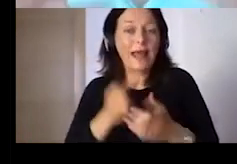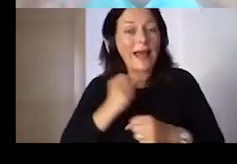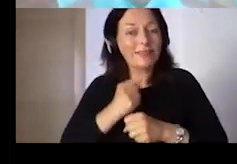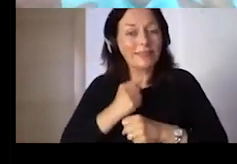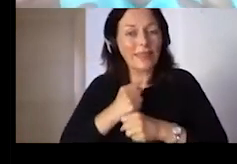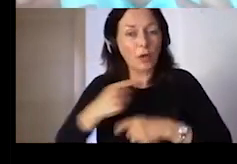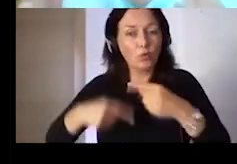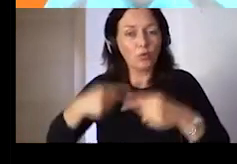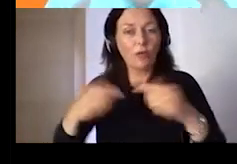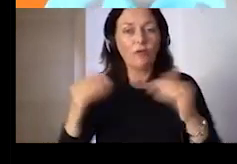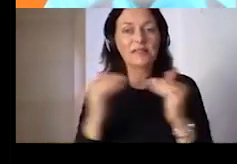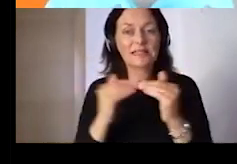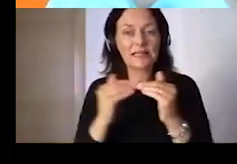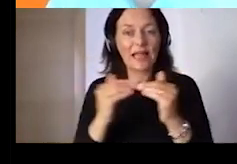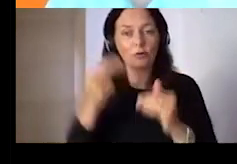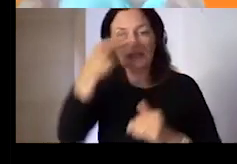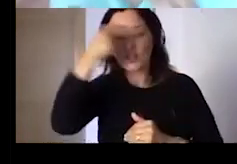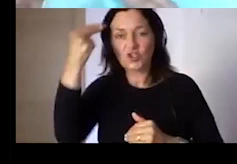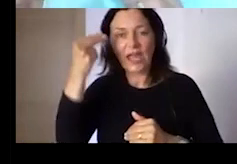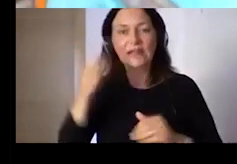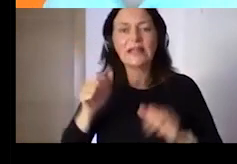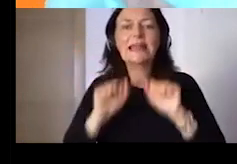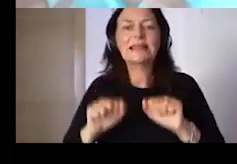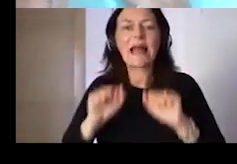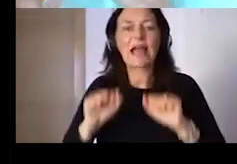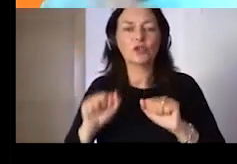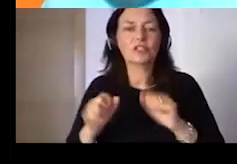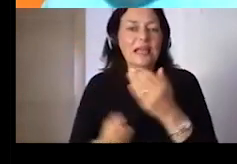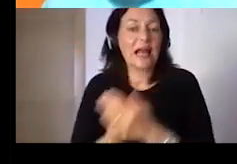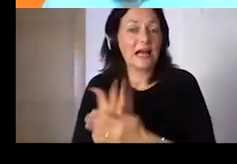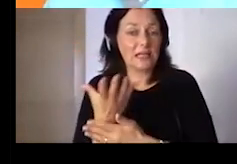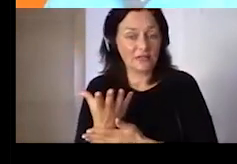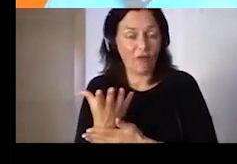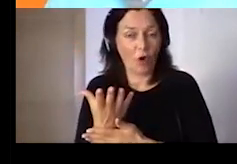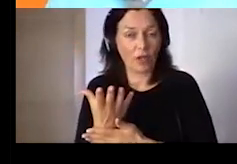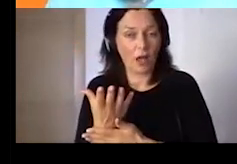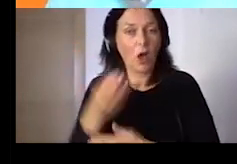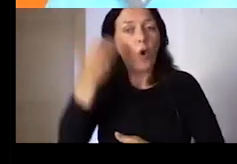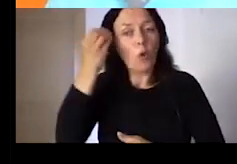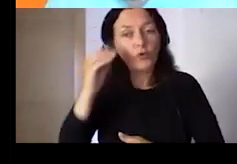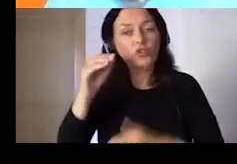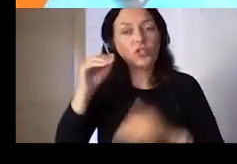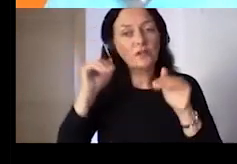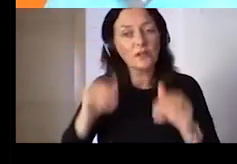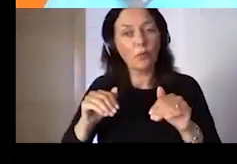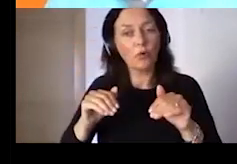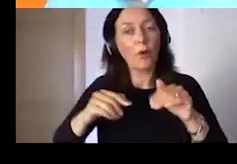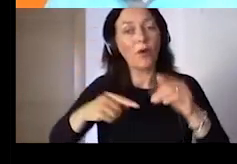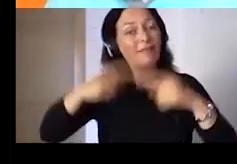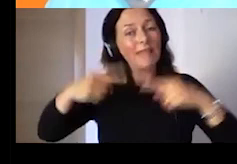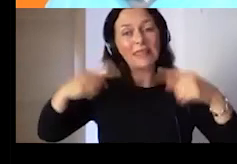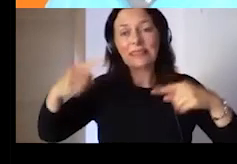the digital world. It's digital impacting the ecology, digital